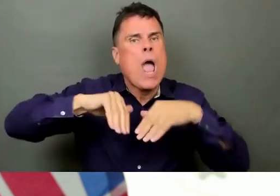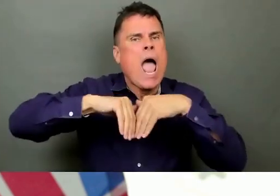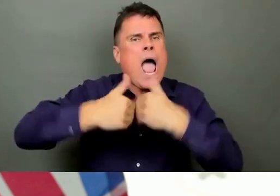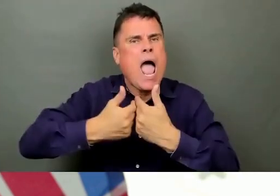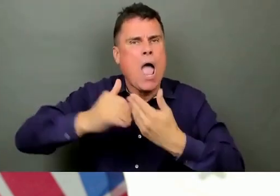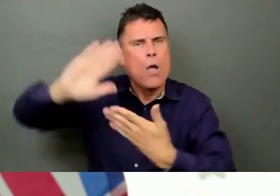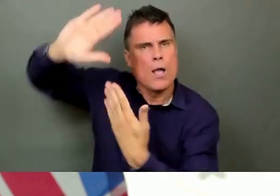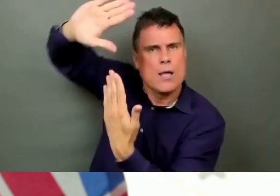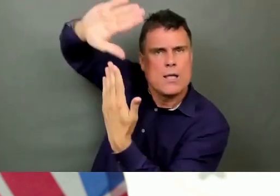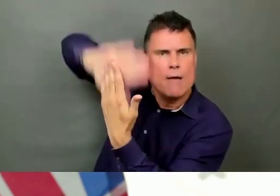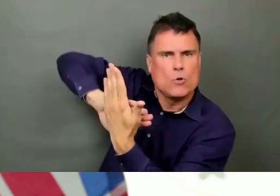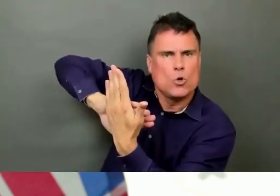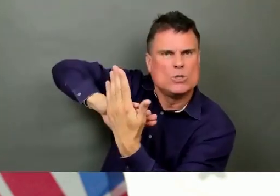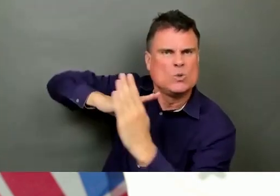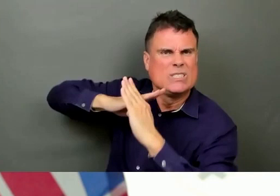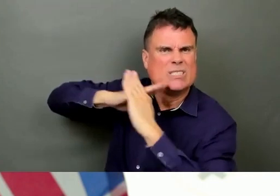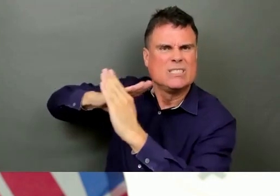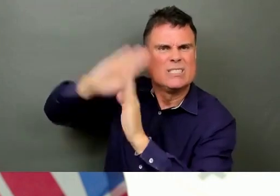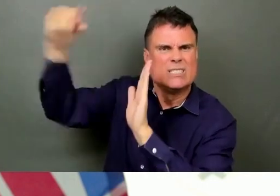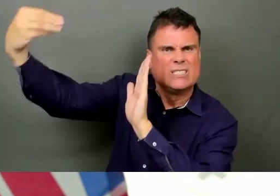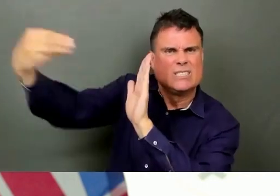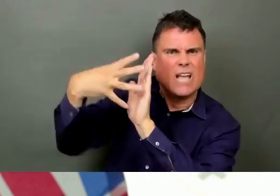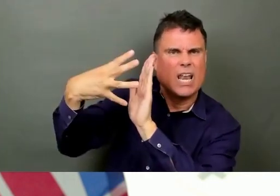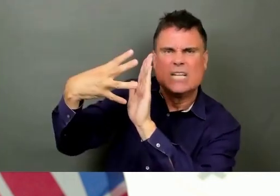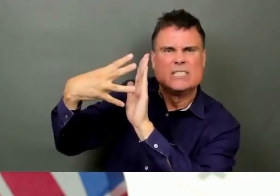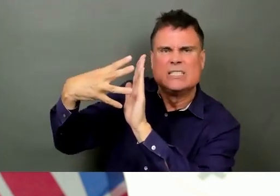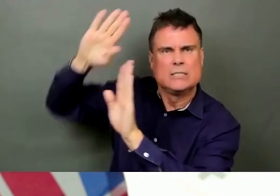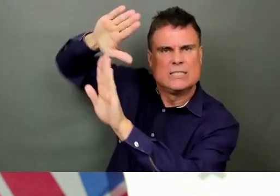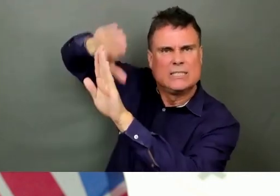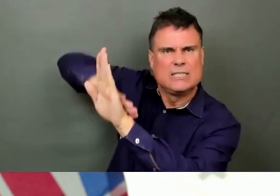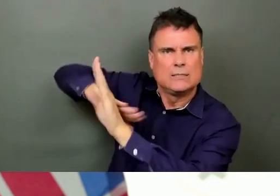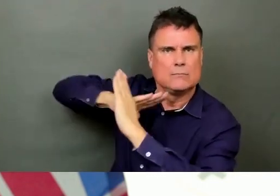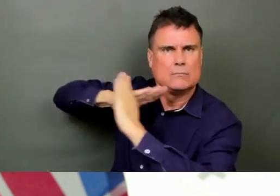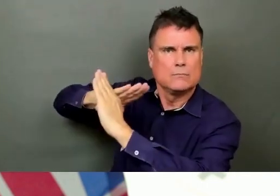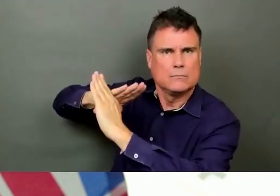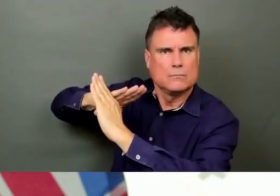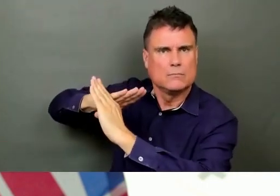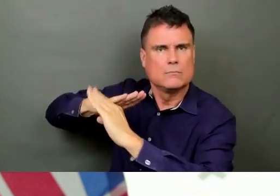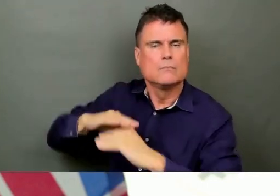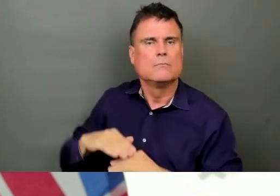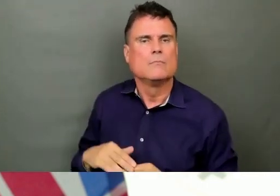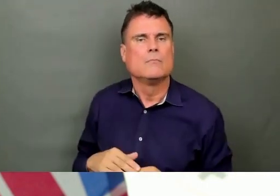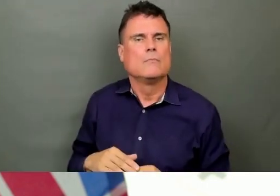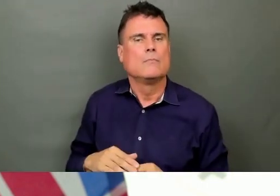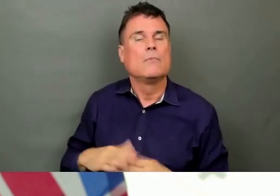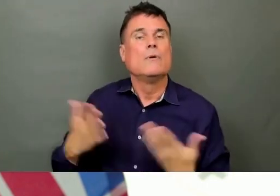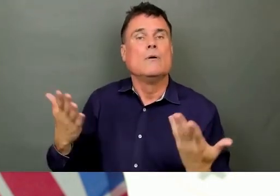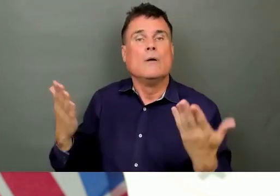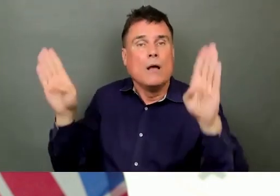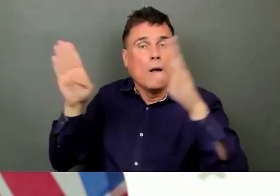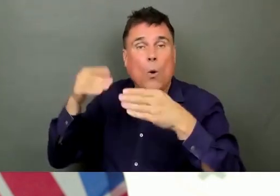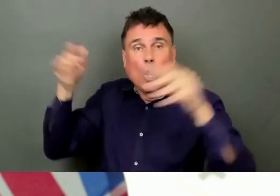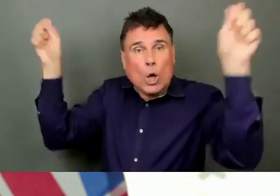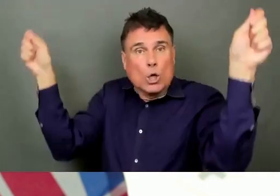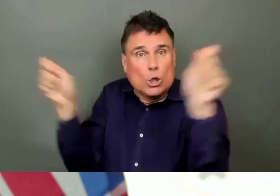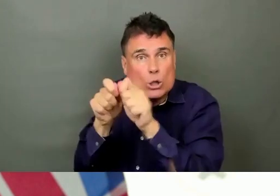to keep that solar radiation out of the house and to keep it from cooling or from warming the house up.